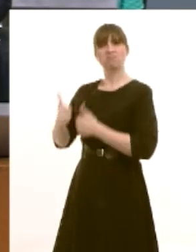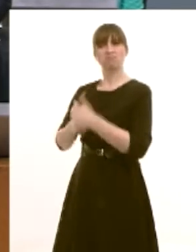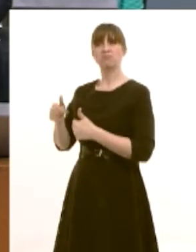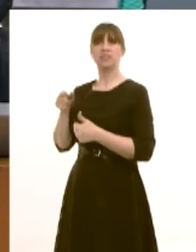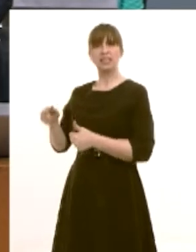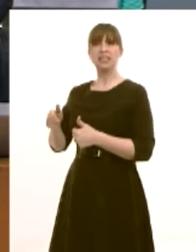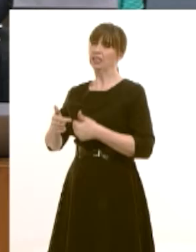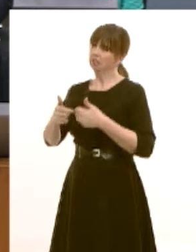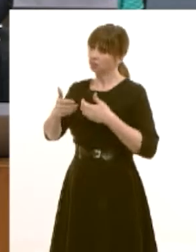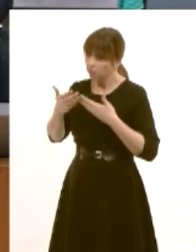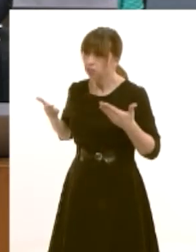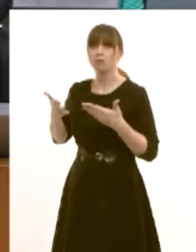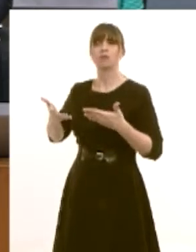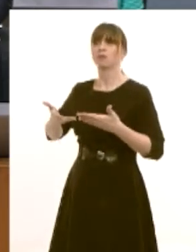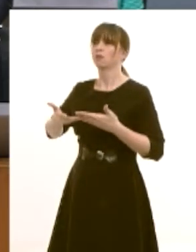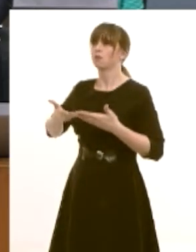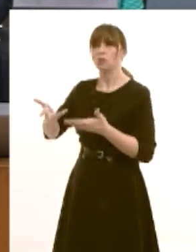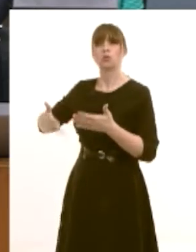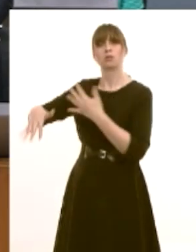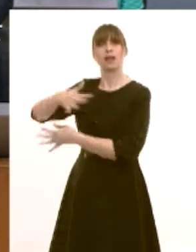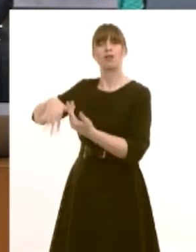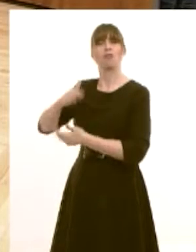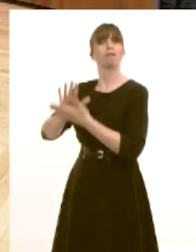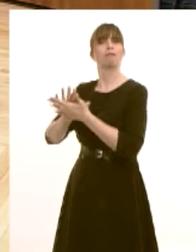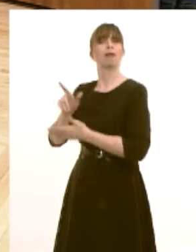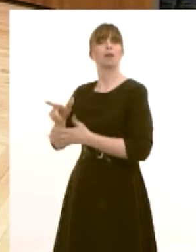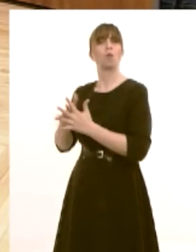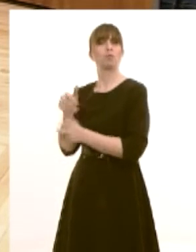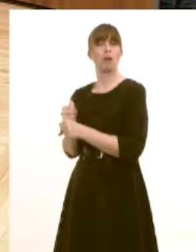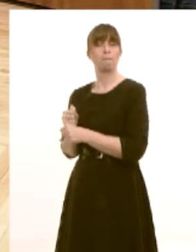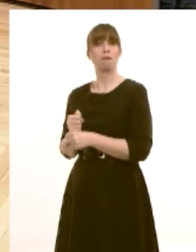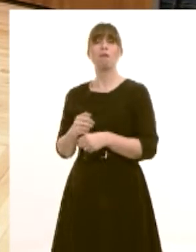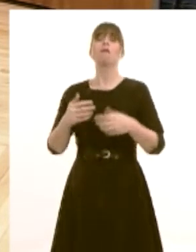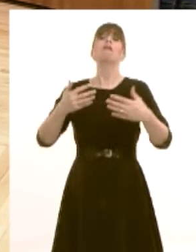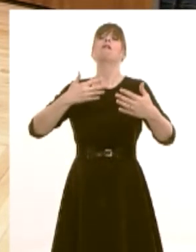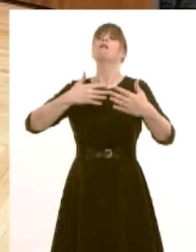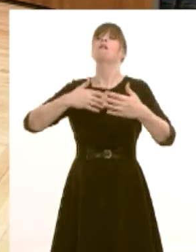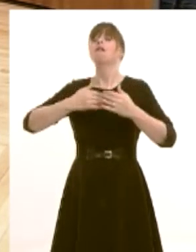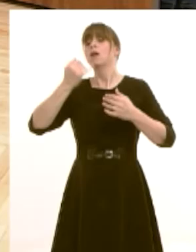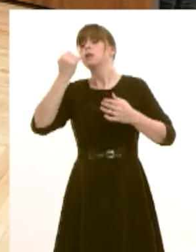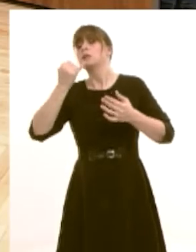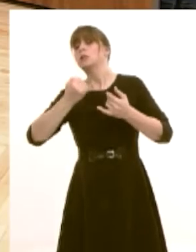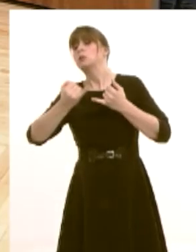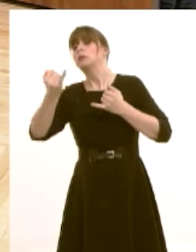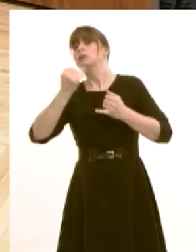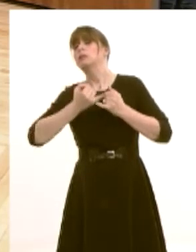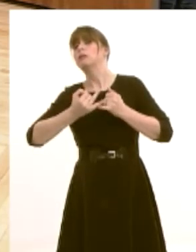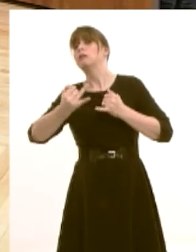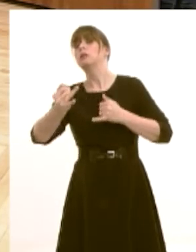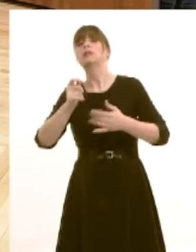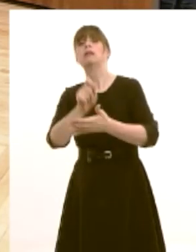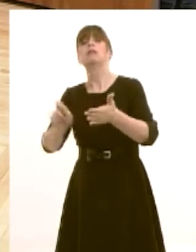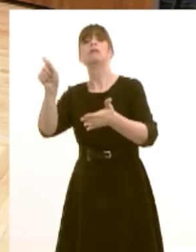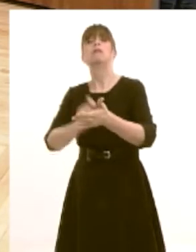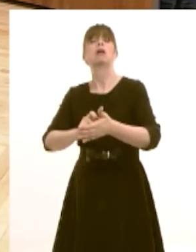so well but above all i hope you will agree with me that whatever happens in the election over the next six to seven weeks the assembly